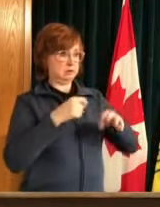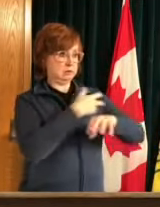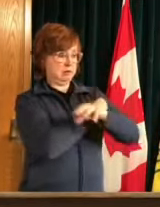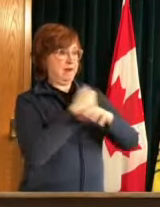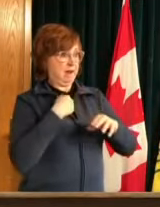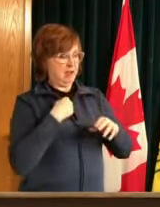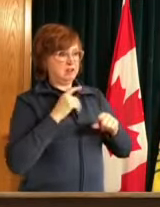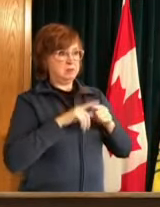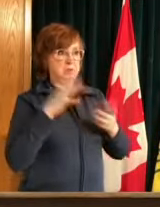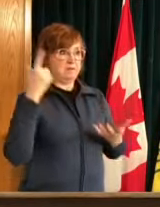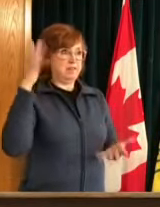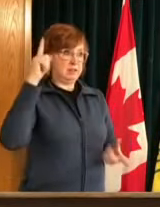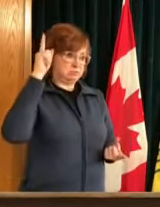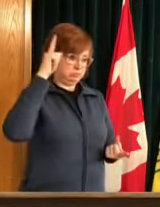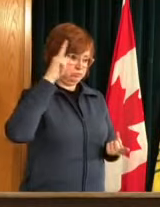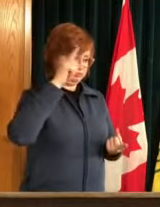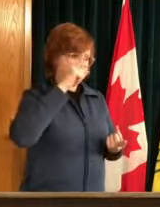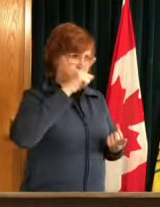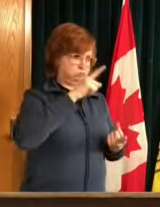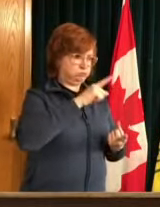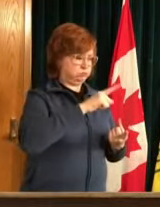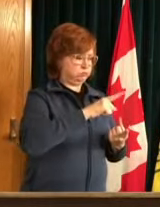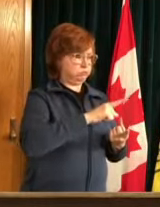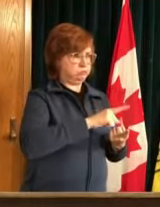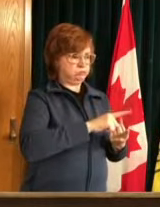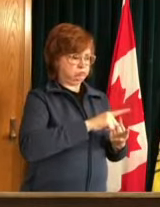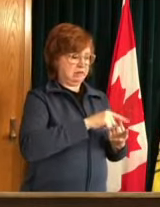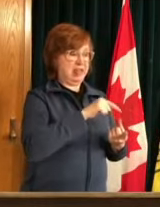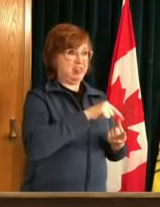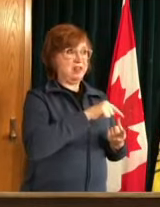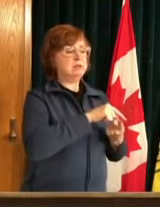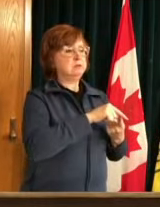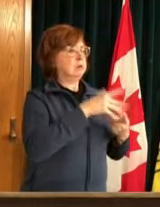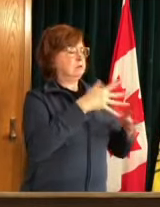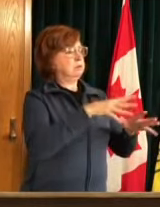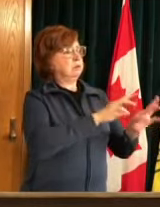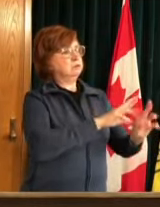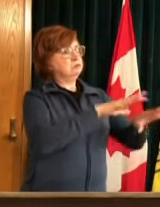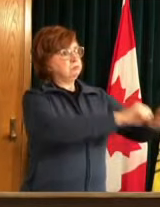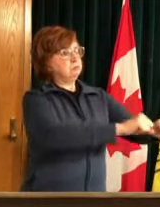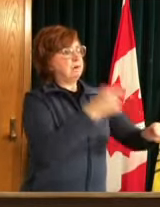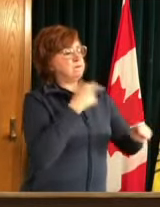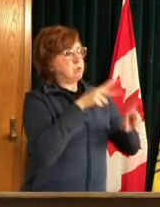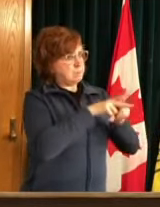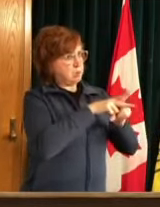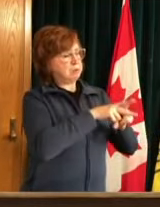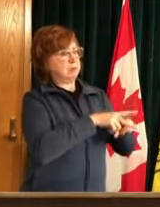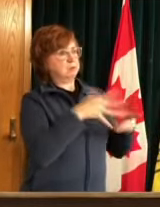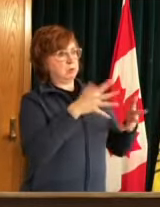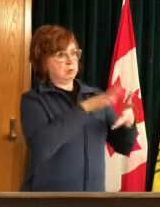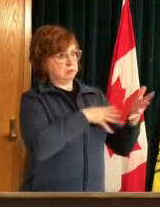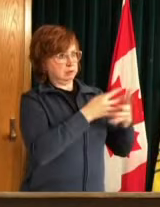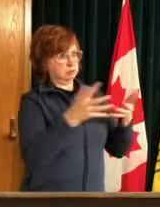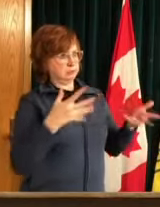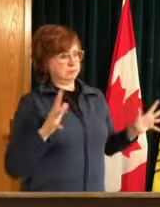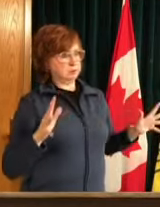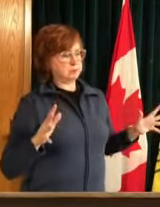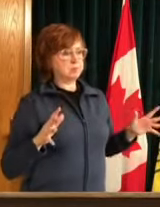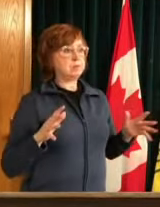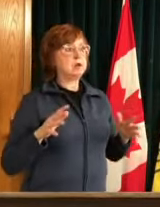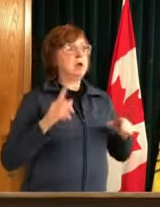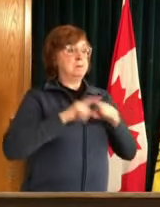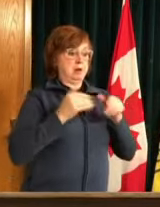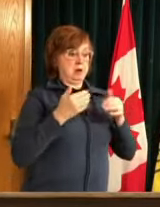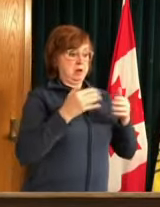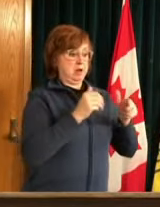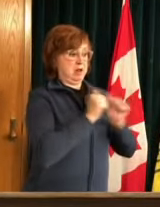and what's left is already allocated to a number of appointments across saskatchewan but moving forward astrazeneca will be made available